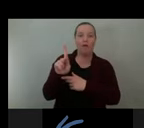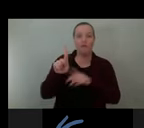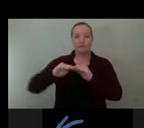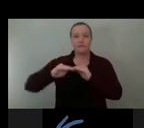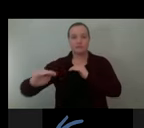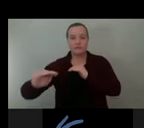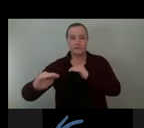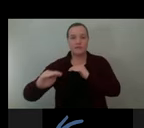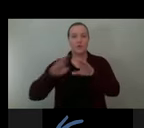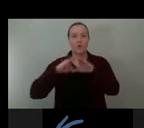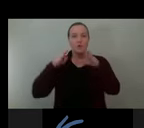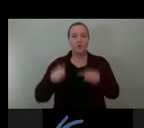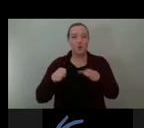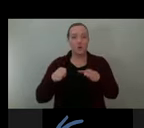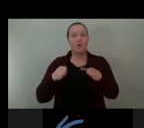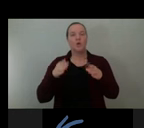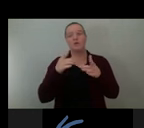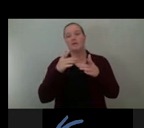part of the gardener neighbourhood.